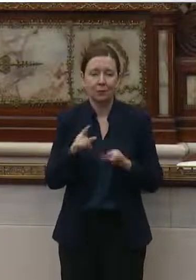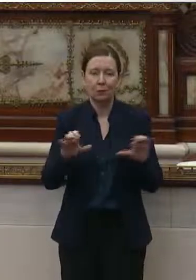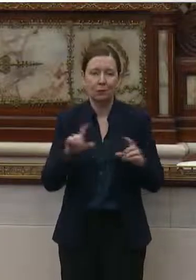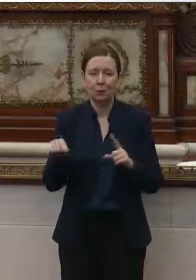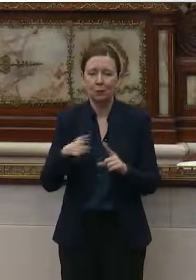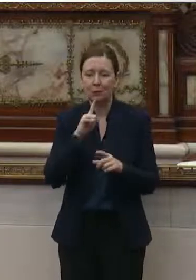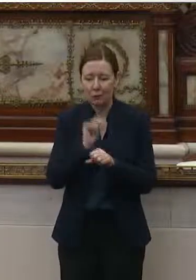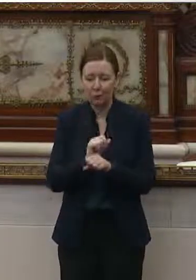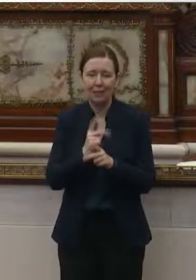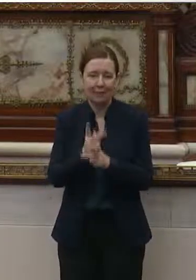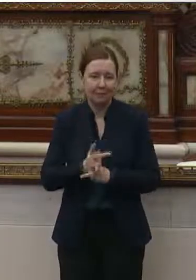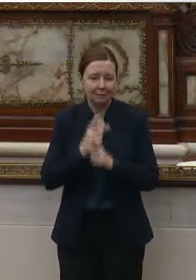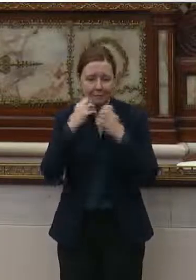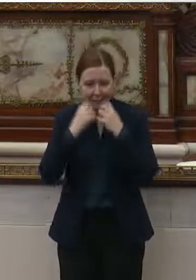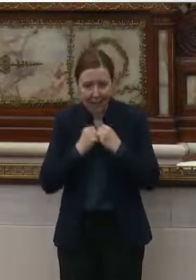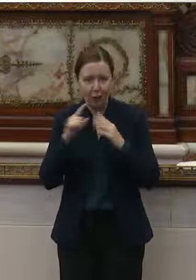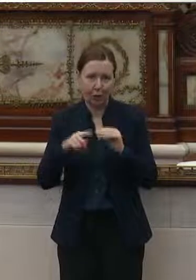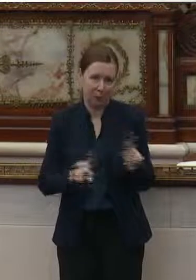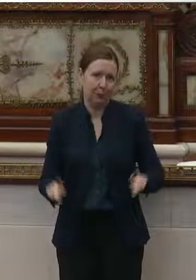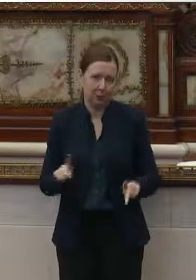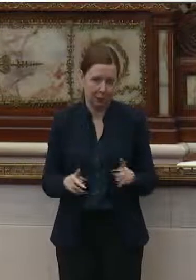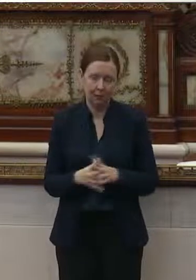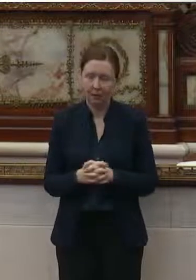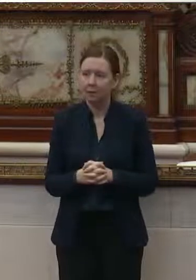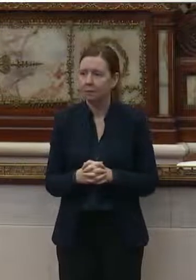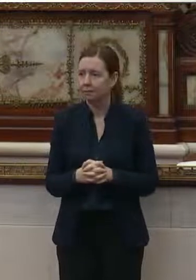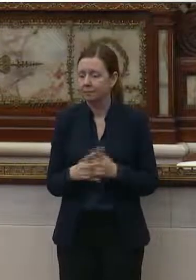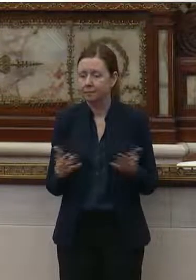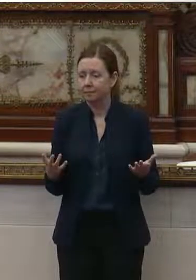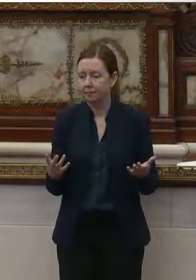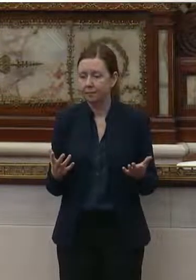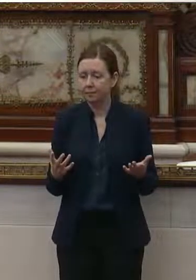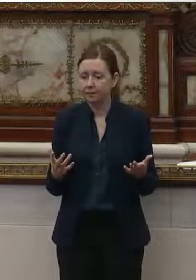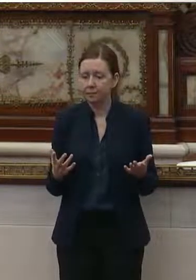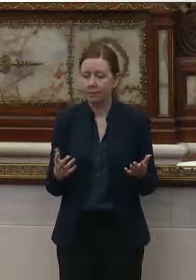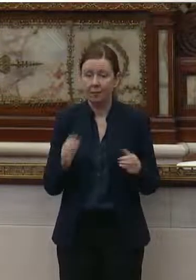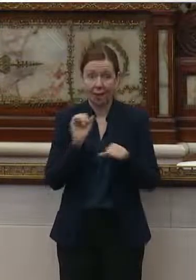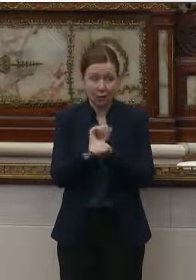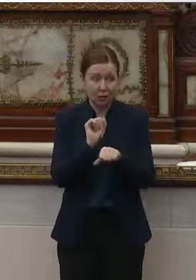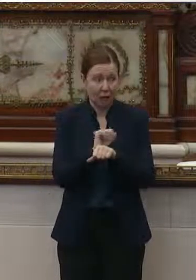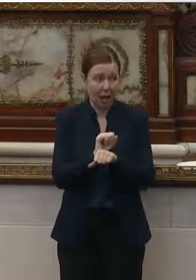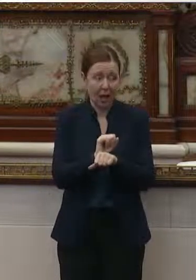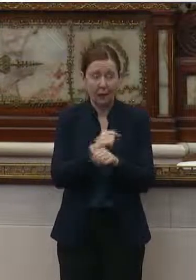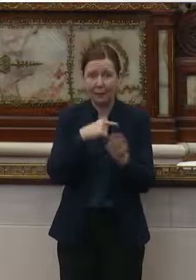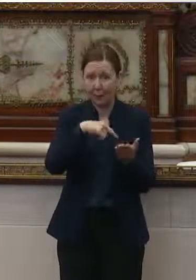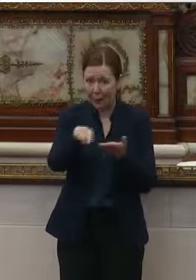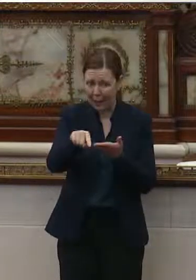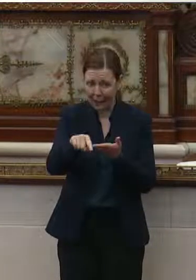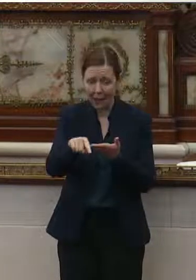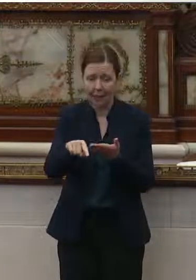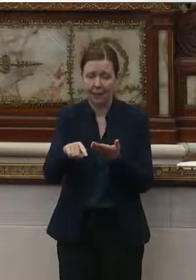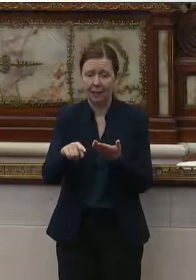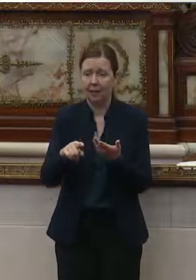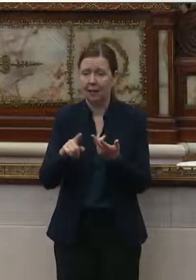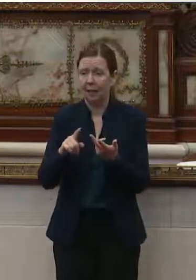you truly care about people. You know, the job and the pay and the